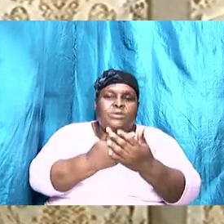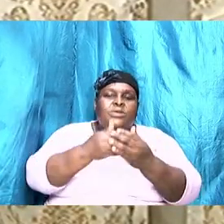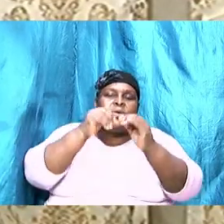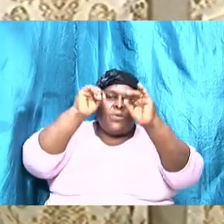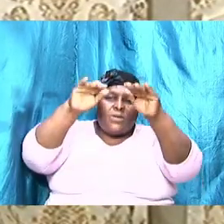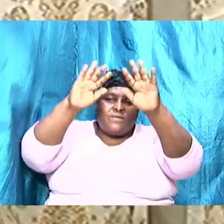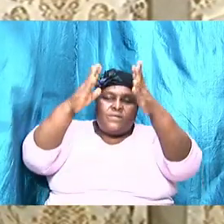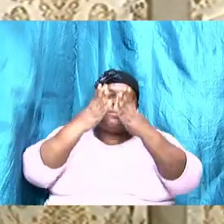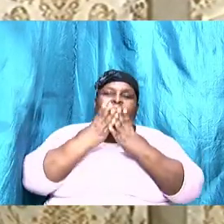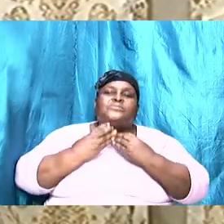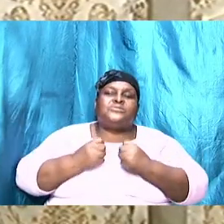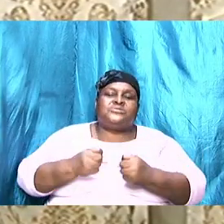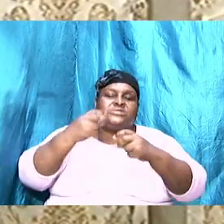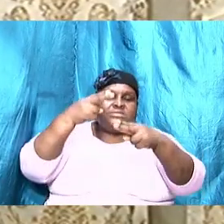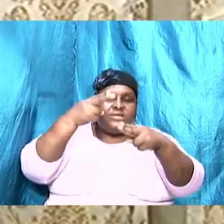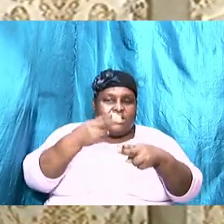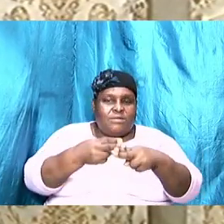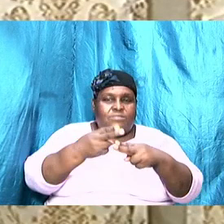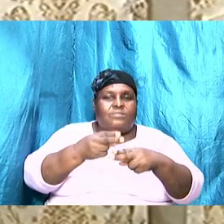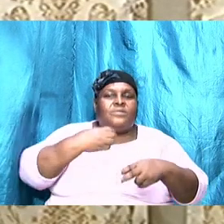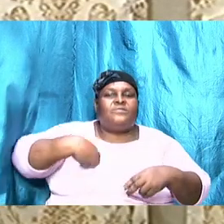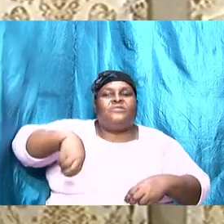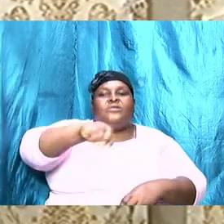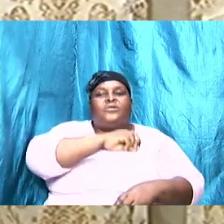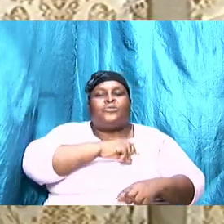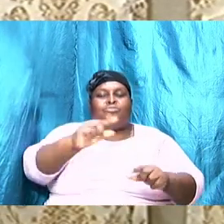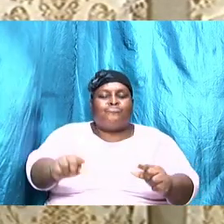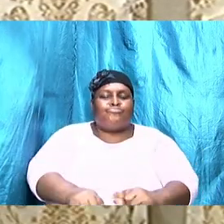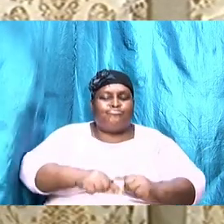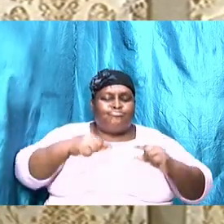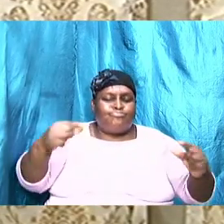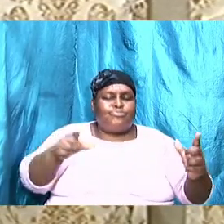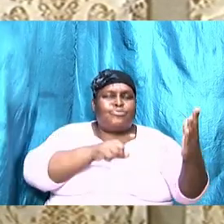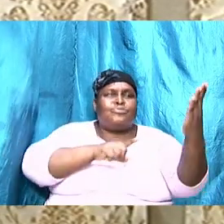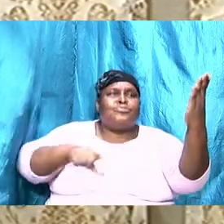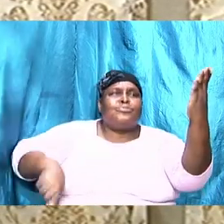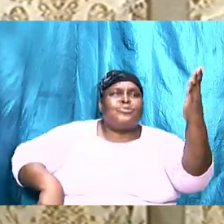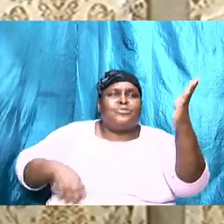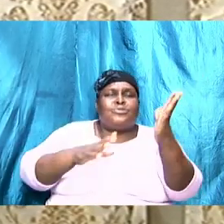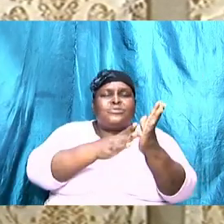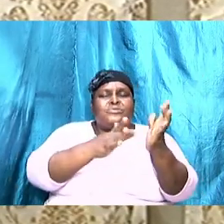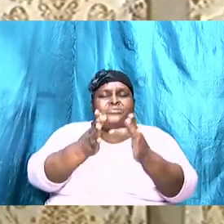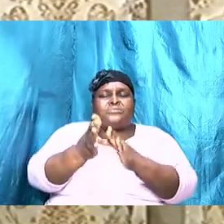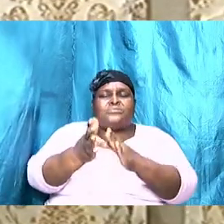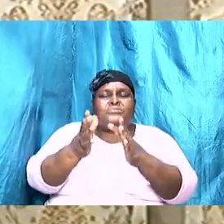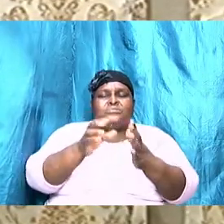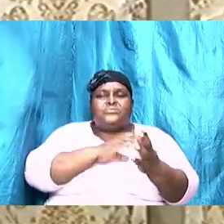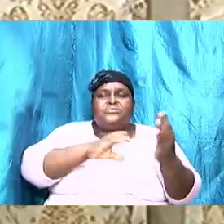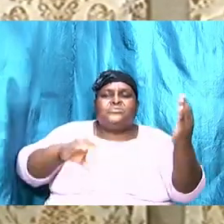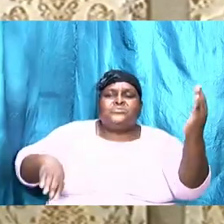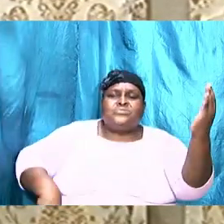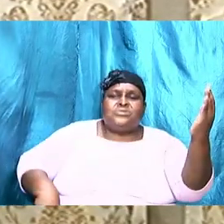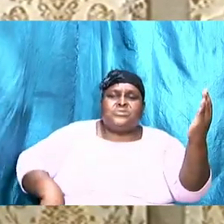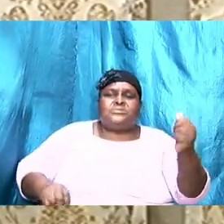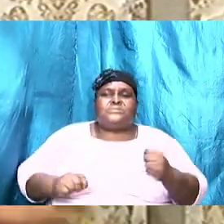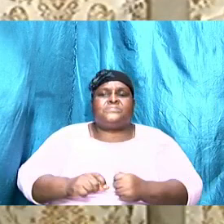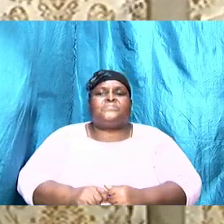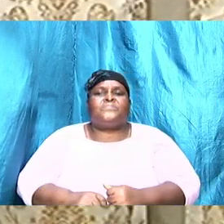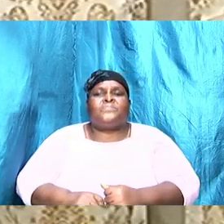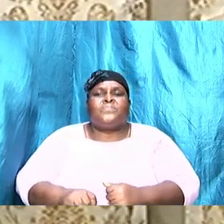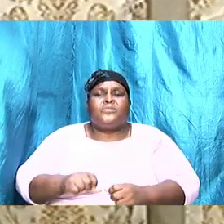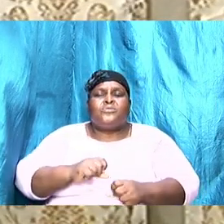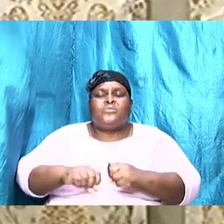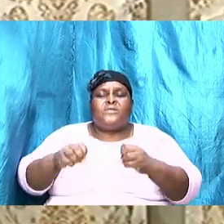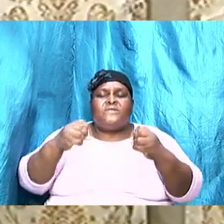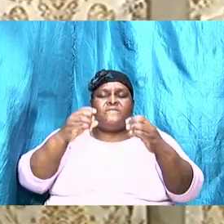and precious name of our great Lord and Savior Jesus Christ. It's so very good for us to be